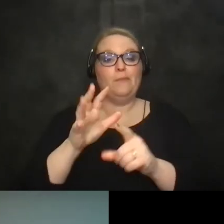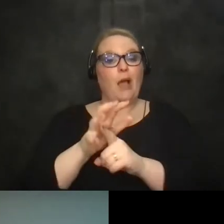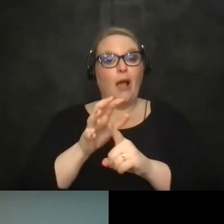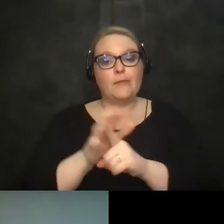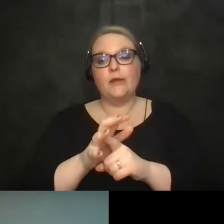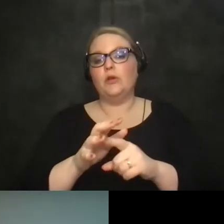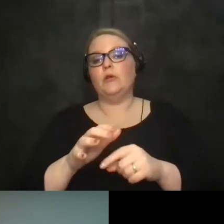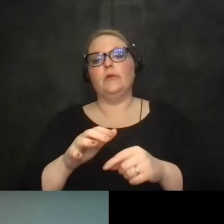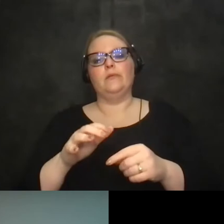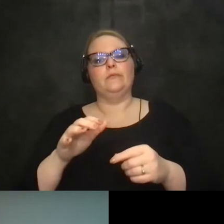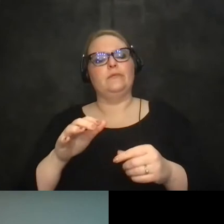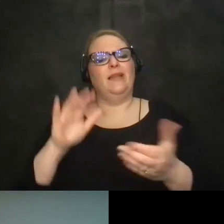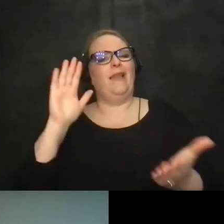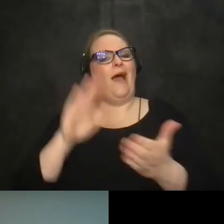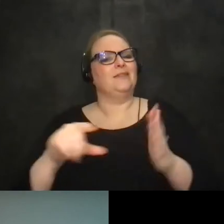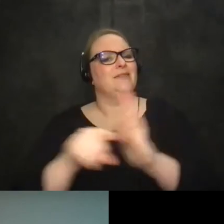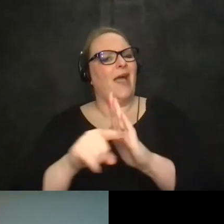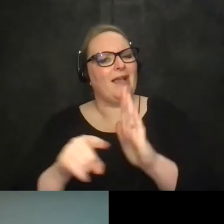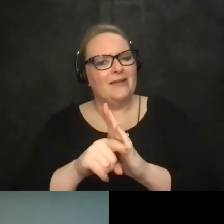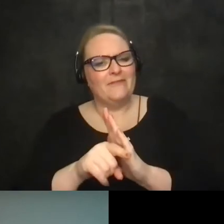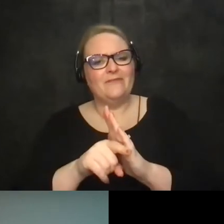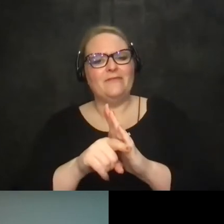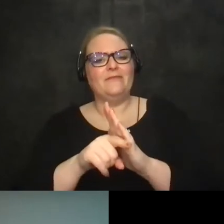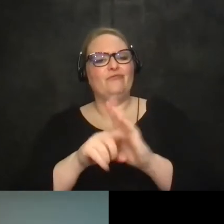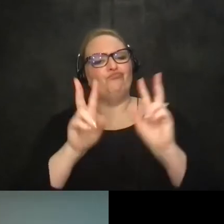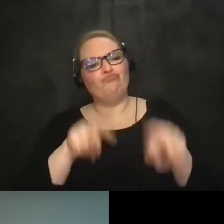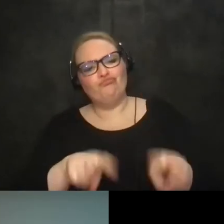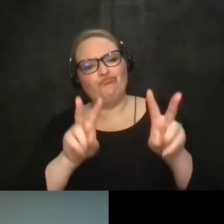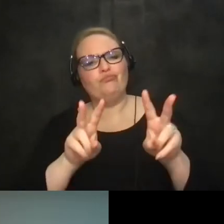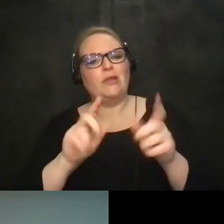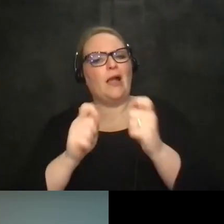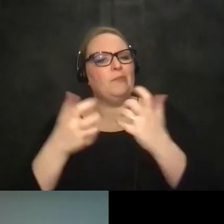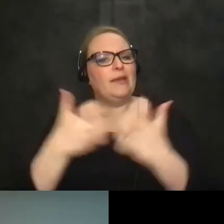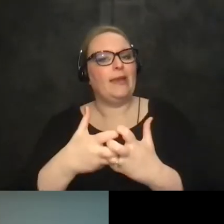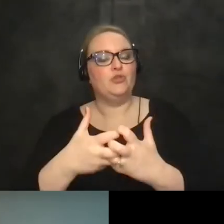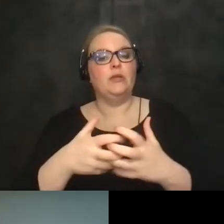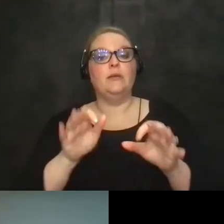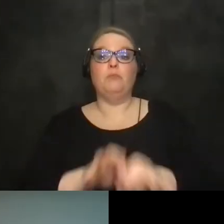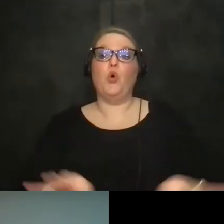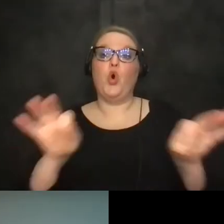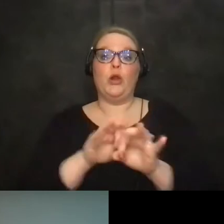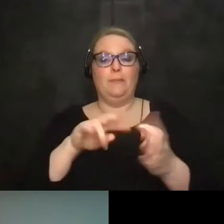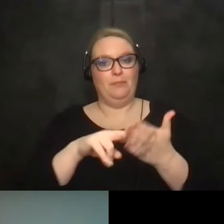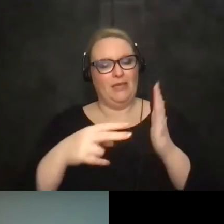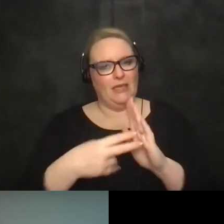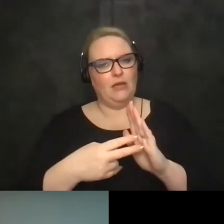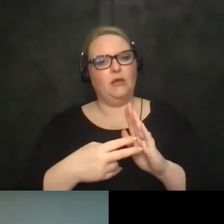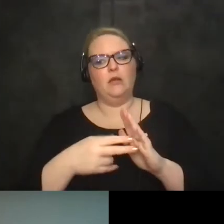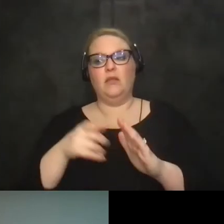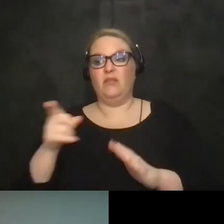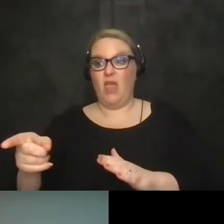taboo i guess is the right word maybe is so important because then people will feel comfortable and tell you what they need